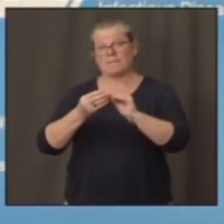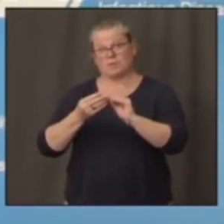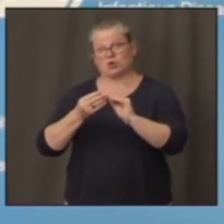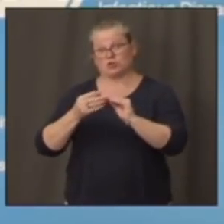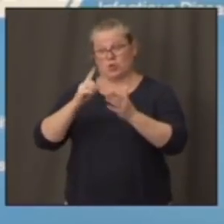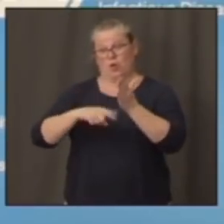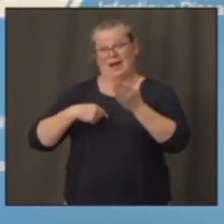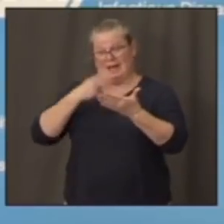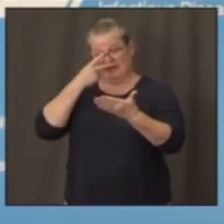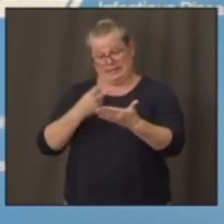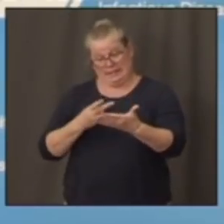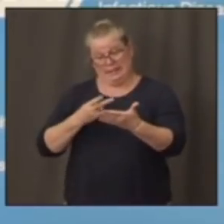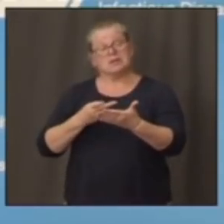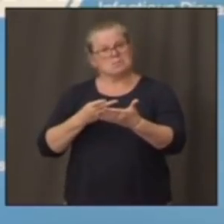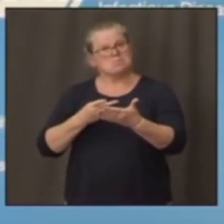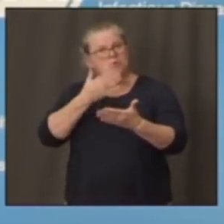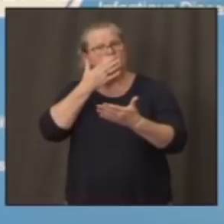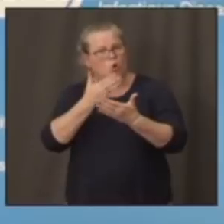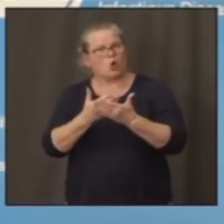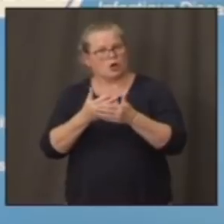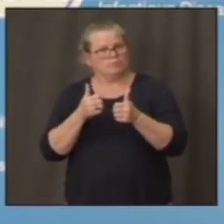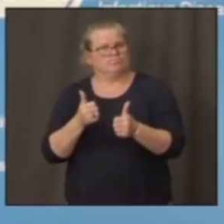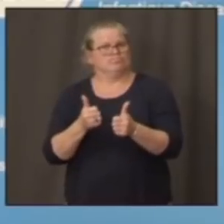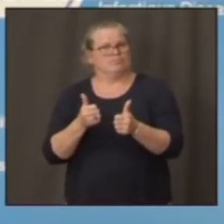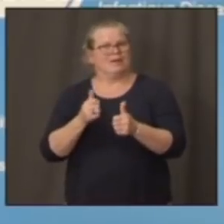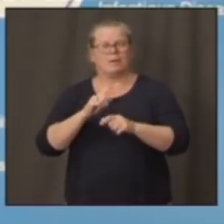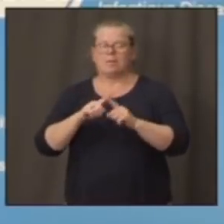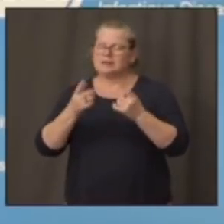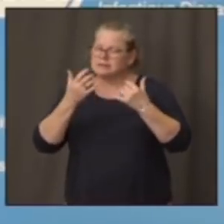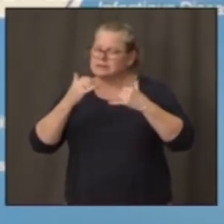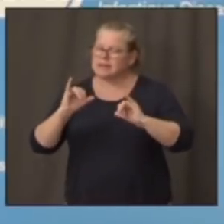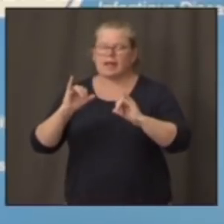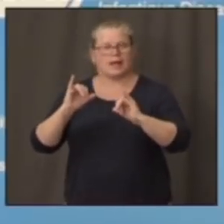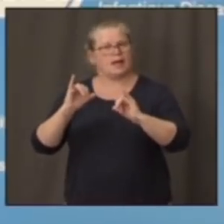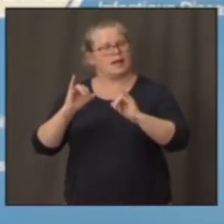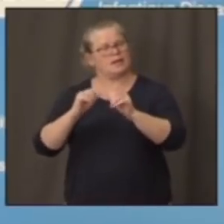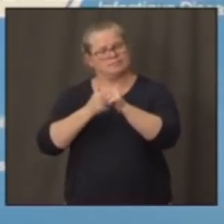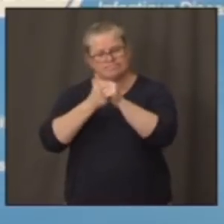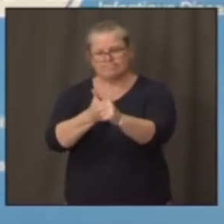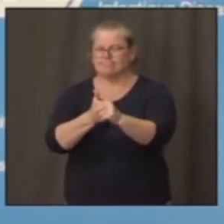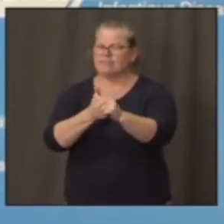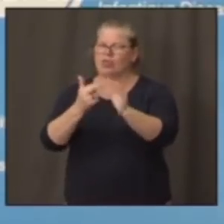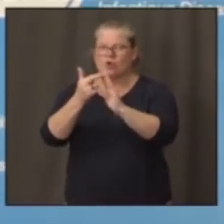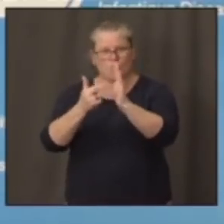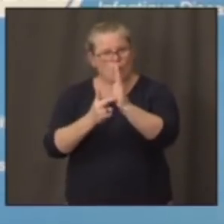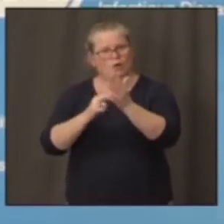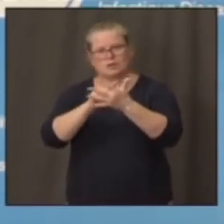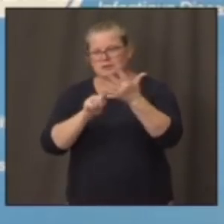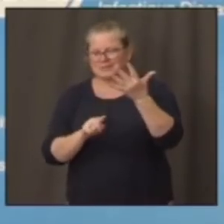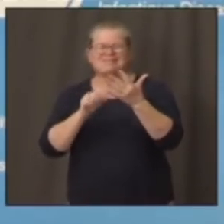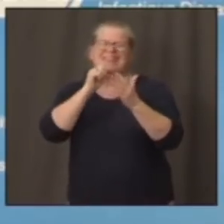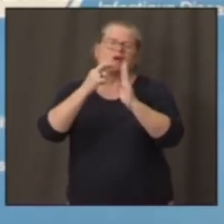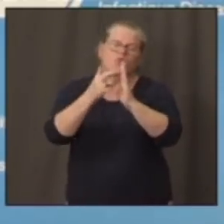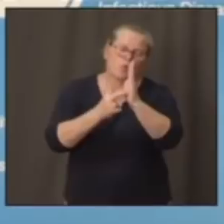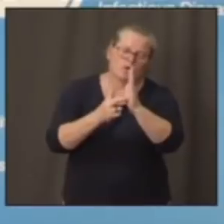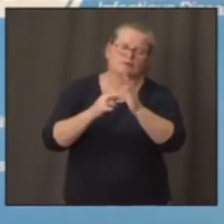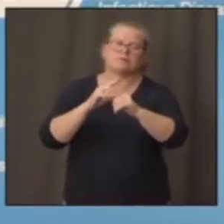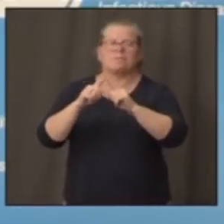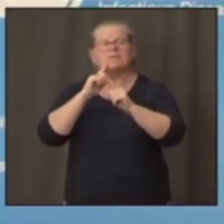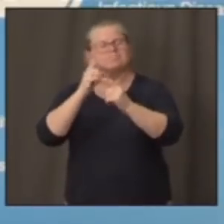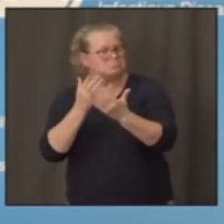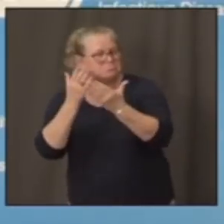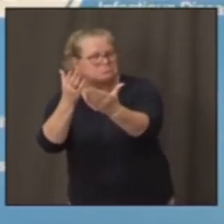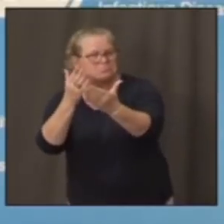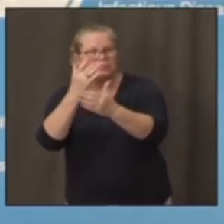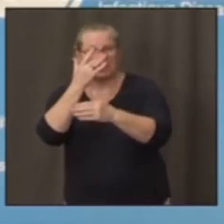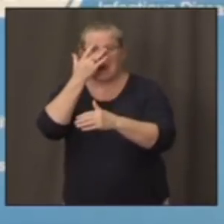you're in a good place. But you still should abide by the rules that I had mentioned, not rules, but recommendations about